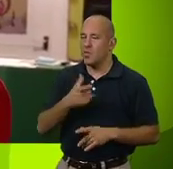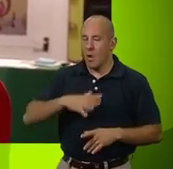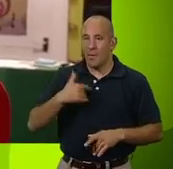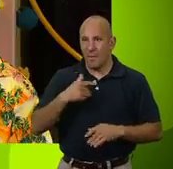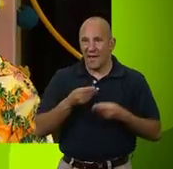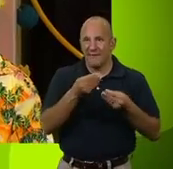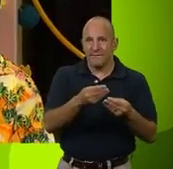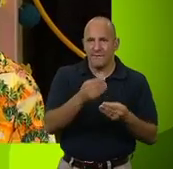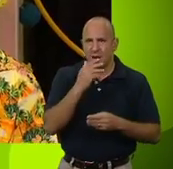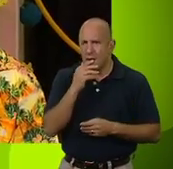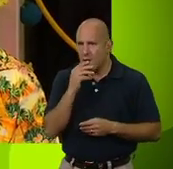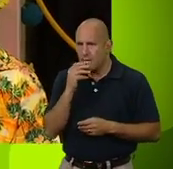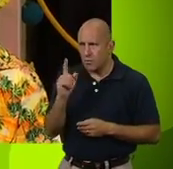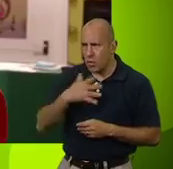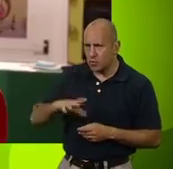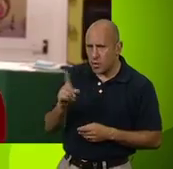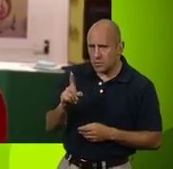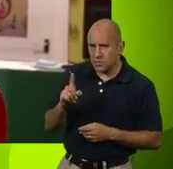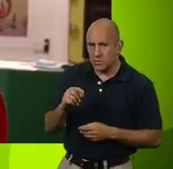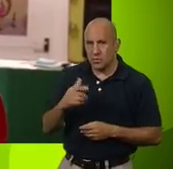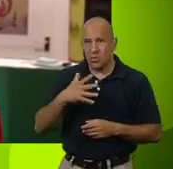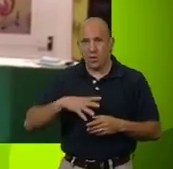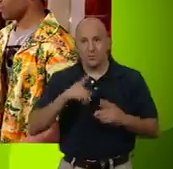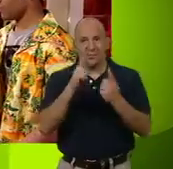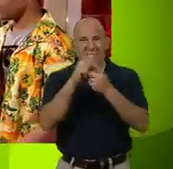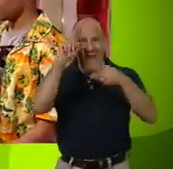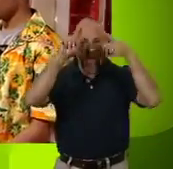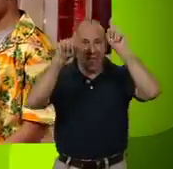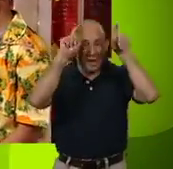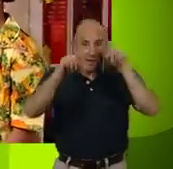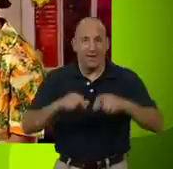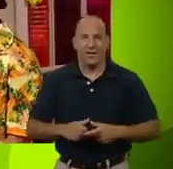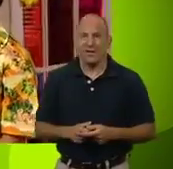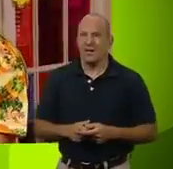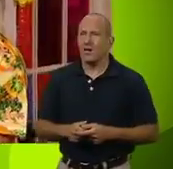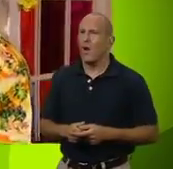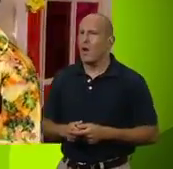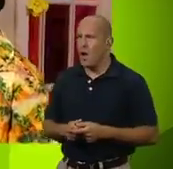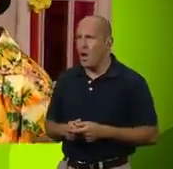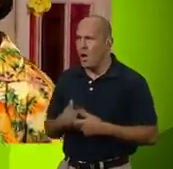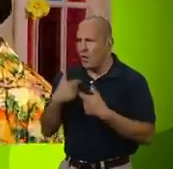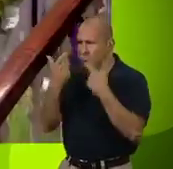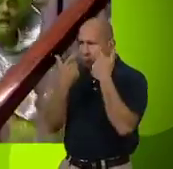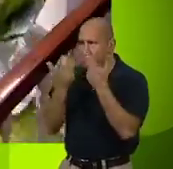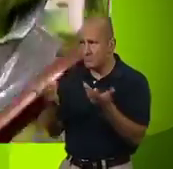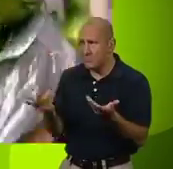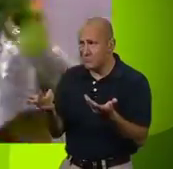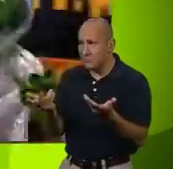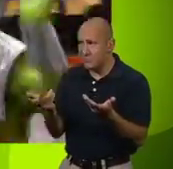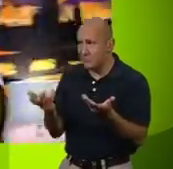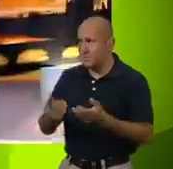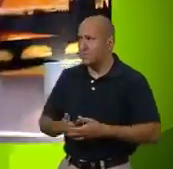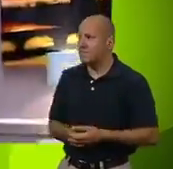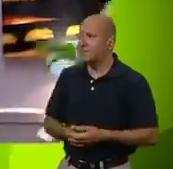him what he wants. And what does he want? He wants to meet an alien. Right. And where do we find one of those? Get me out there!